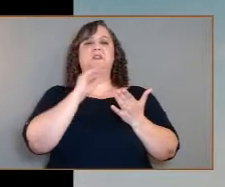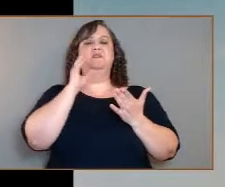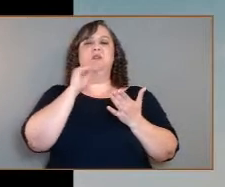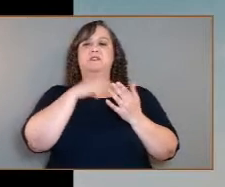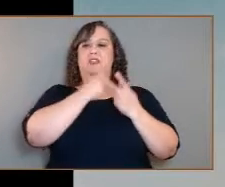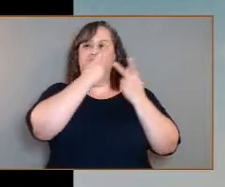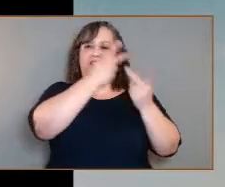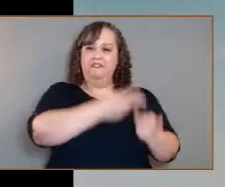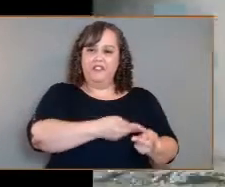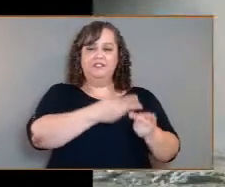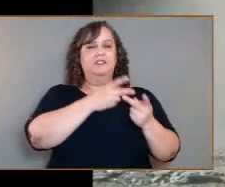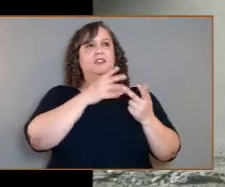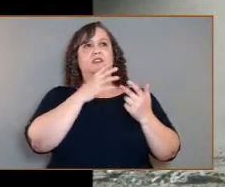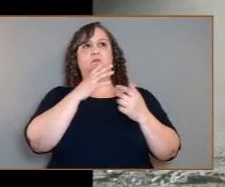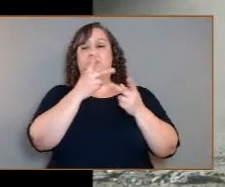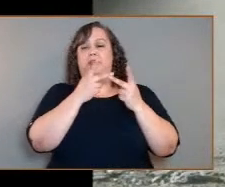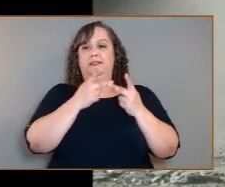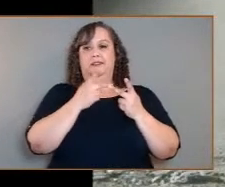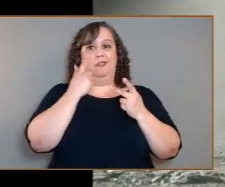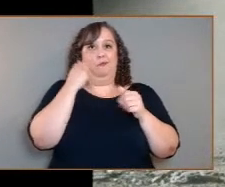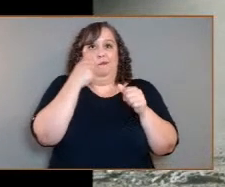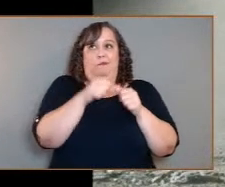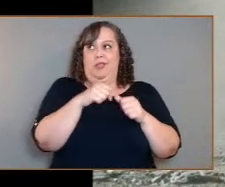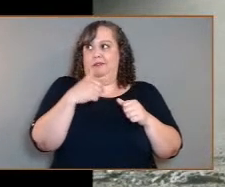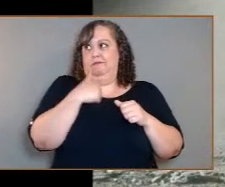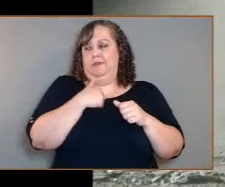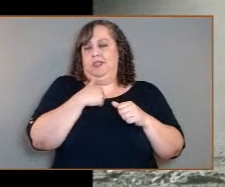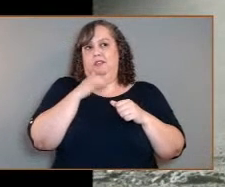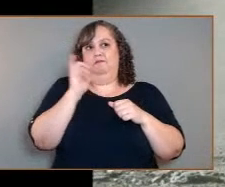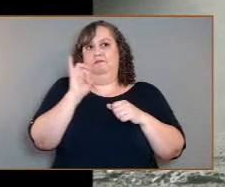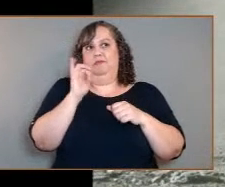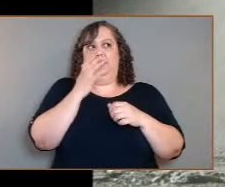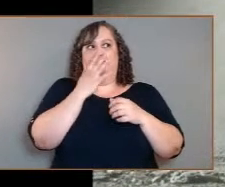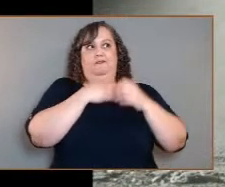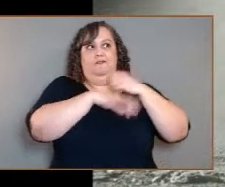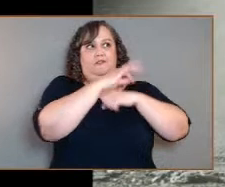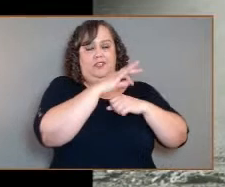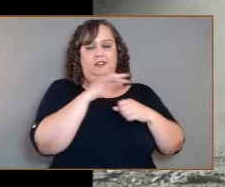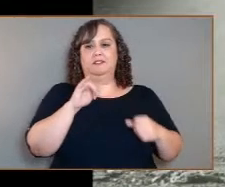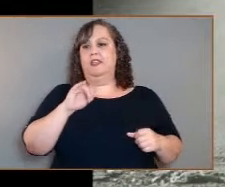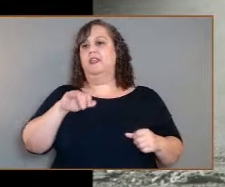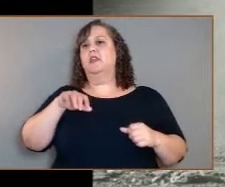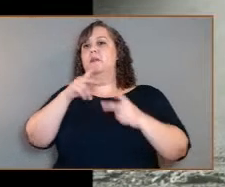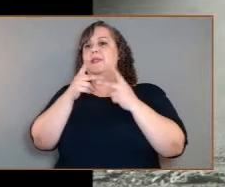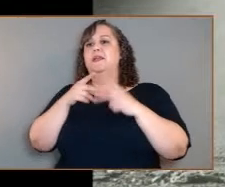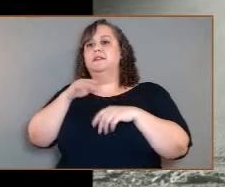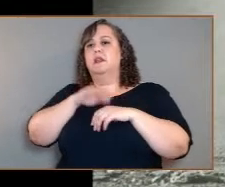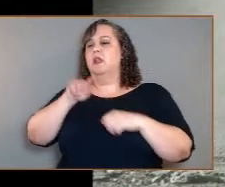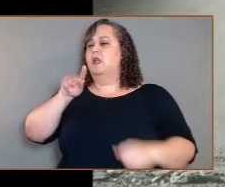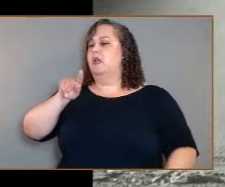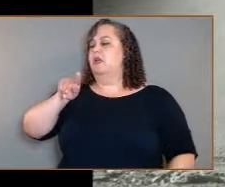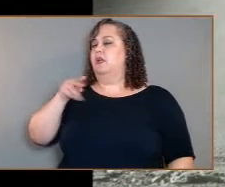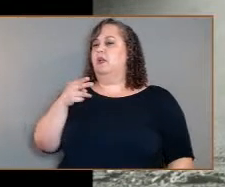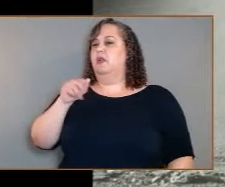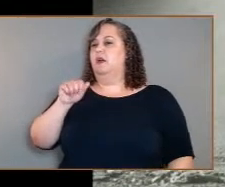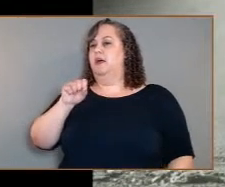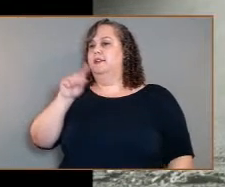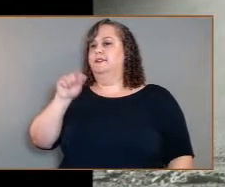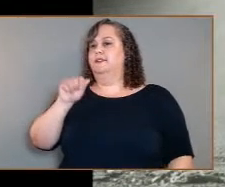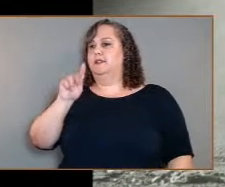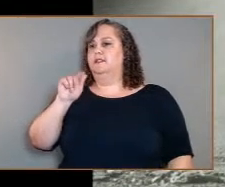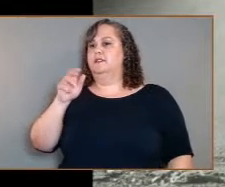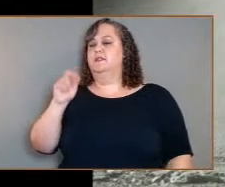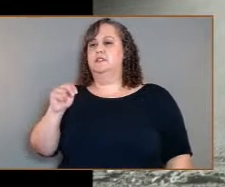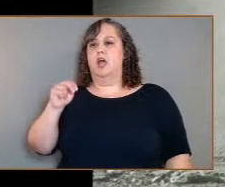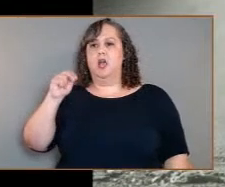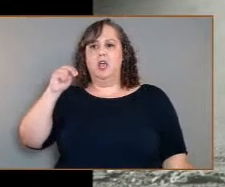Kazakhstan, the most recent big impact. And searching for Venus on Earth has always been one of my passions. Two of